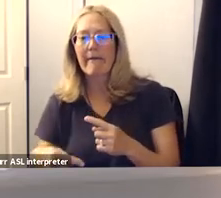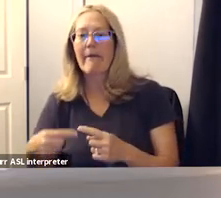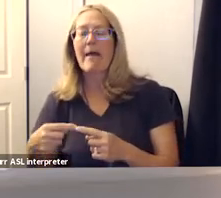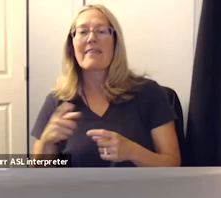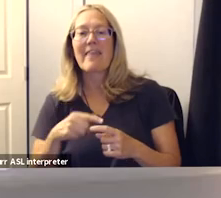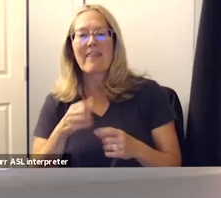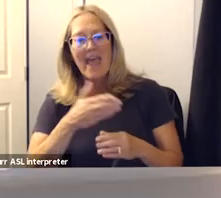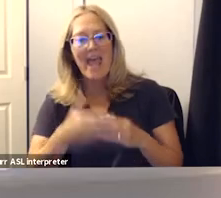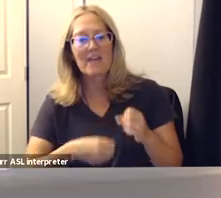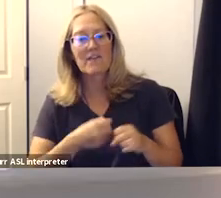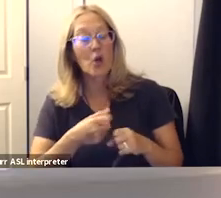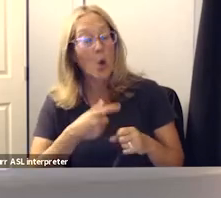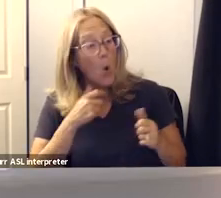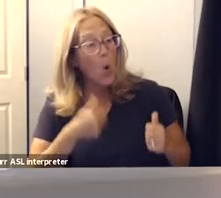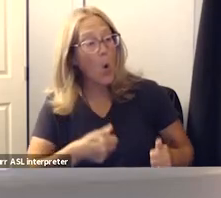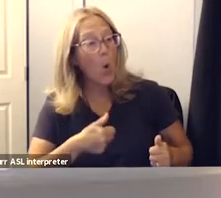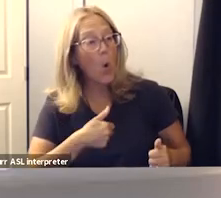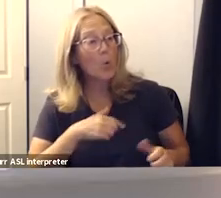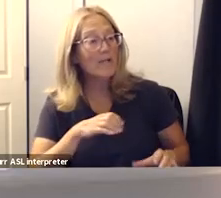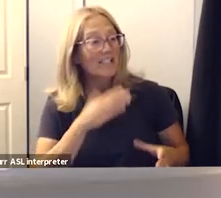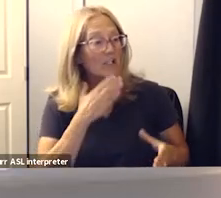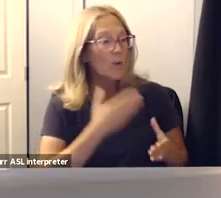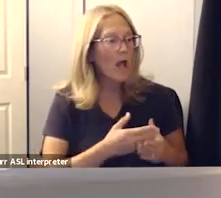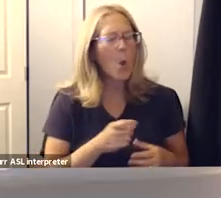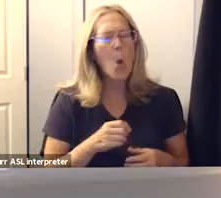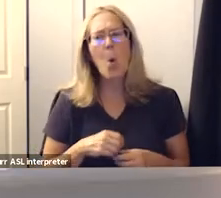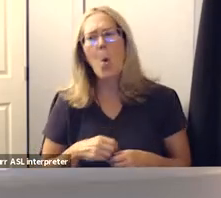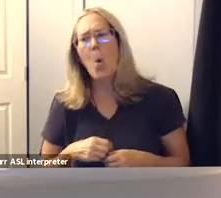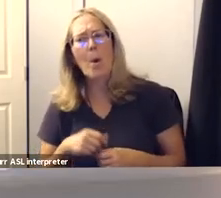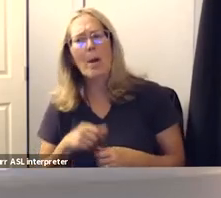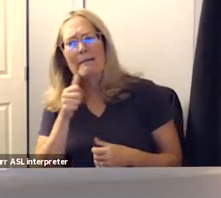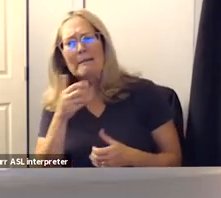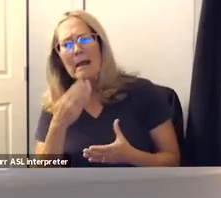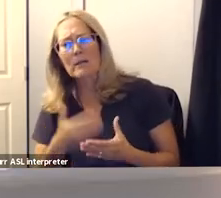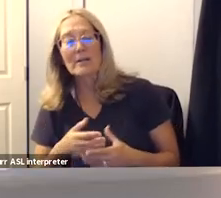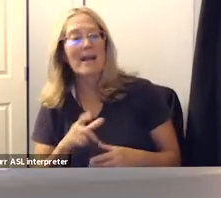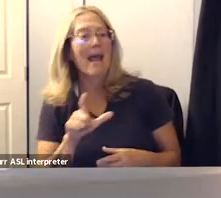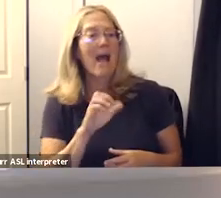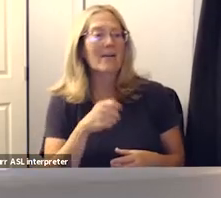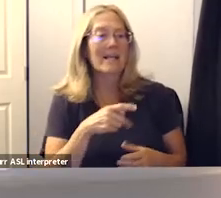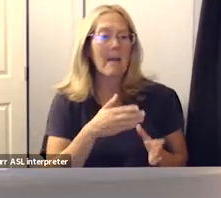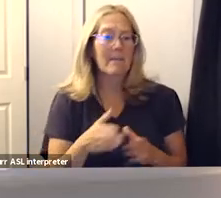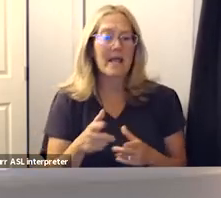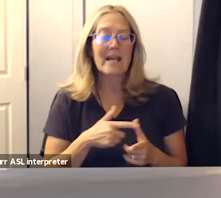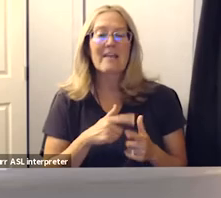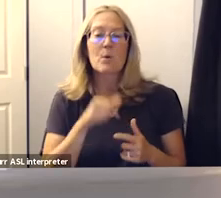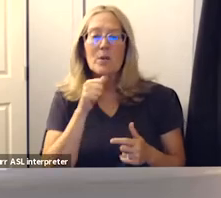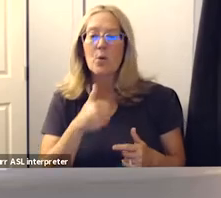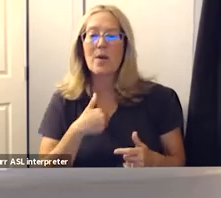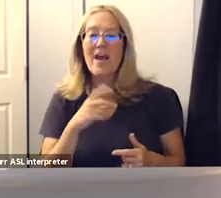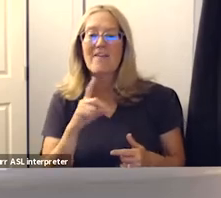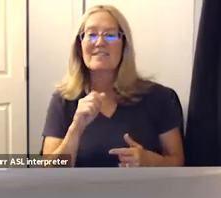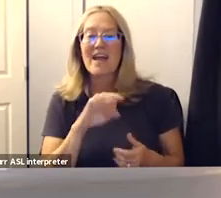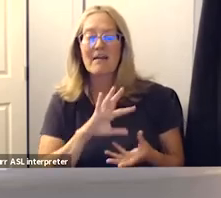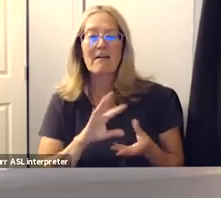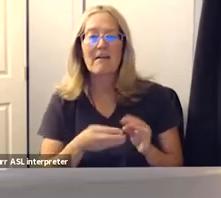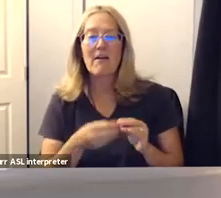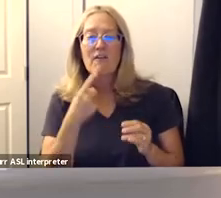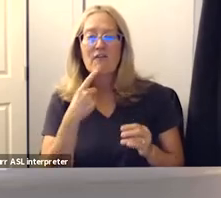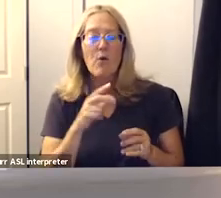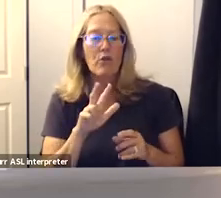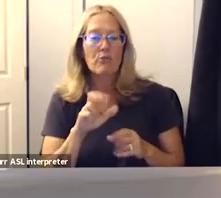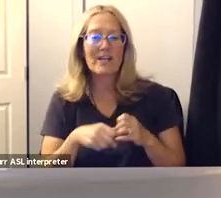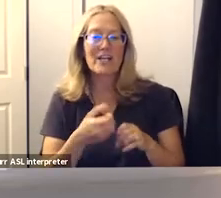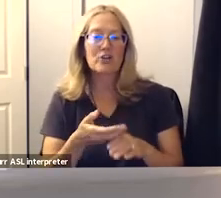okay we did well we did not do well in fact when we started the lcap planning we didn't even have the data fully together from the three years